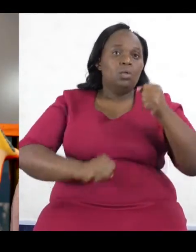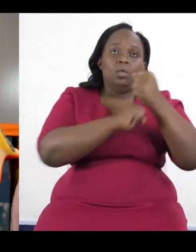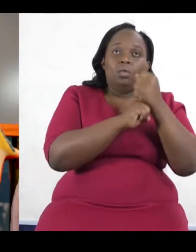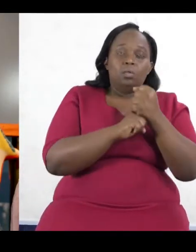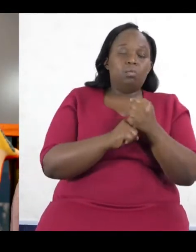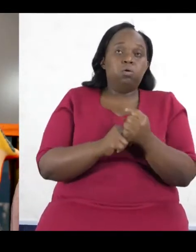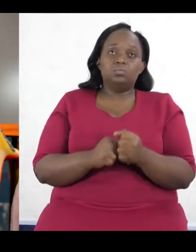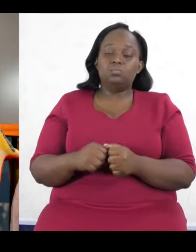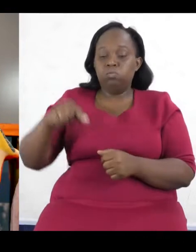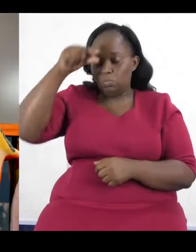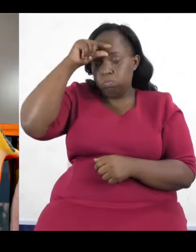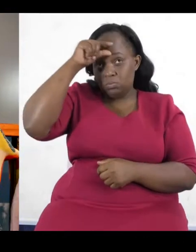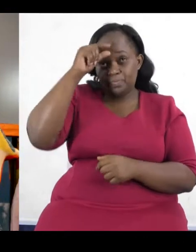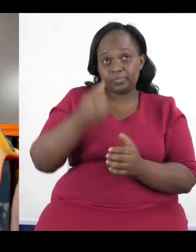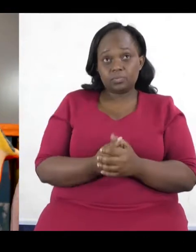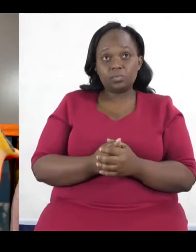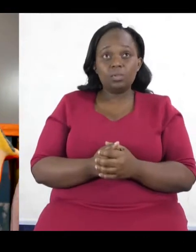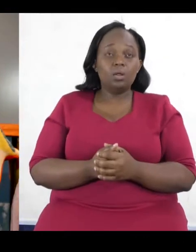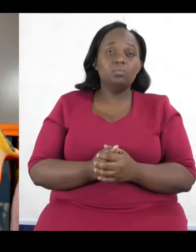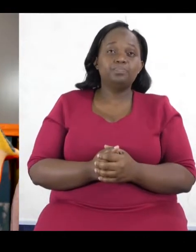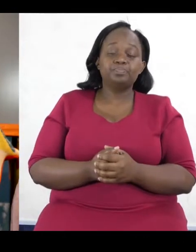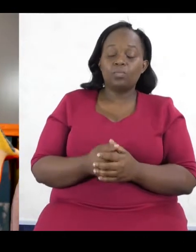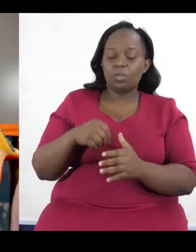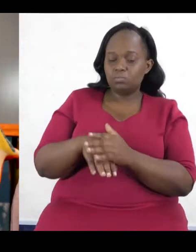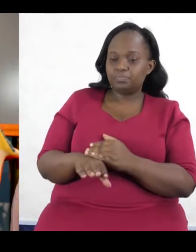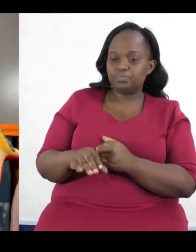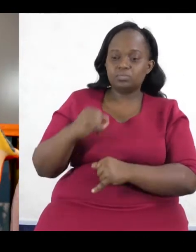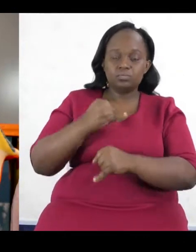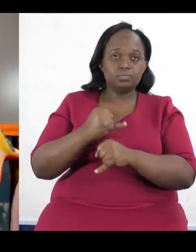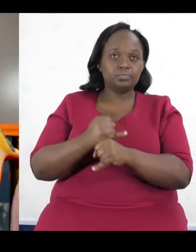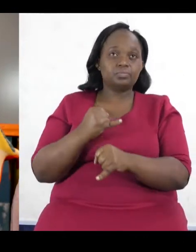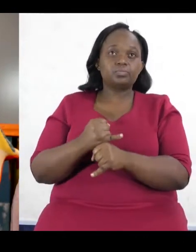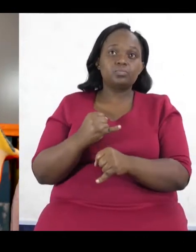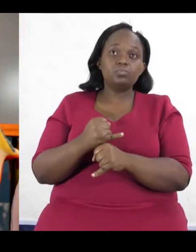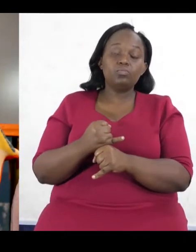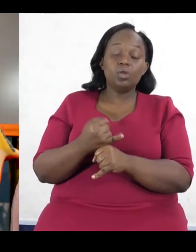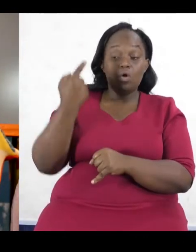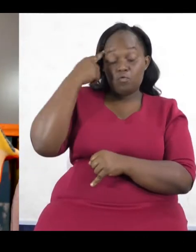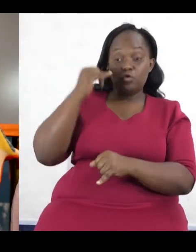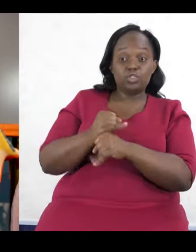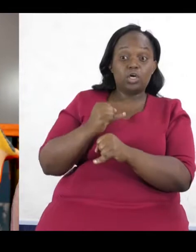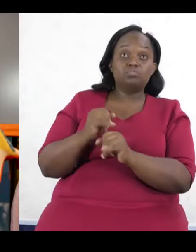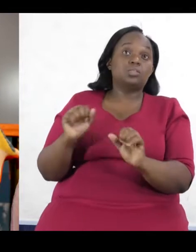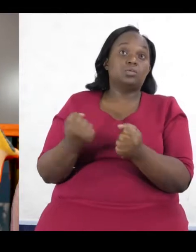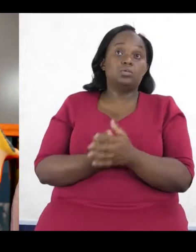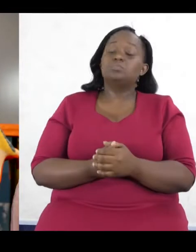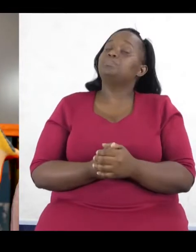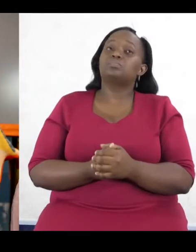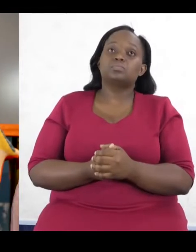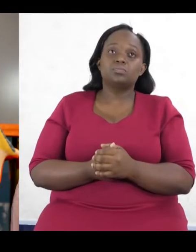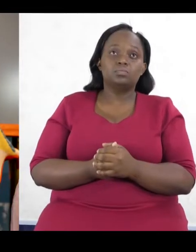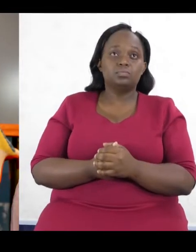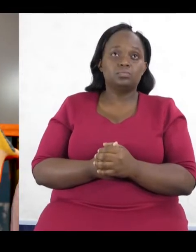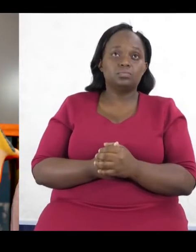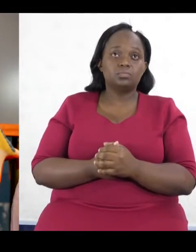security and things like those are at stake at all times. I mean, especially when it comes to the election period. But ideally, in an